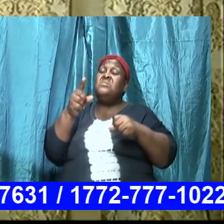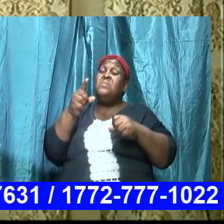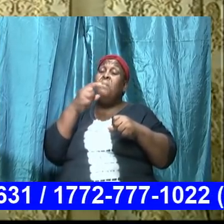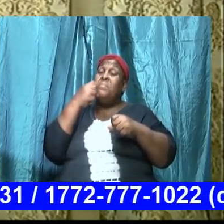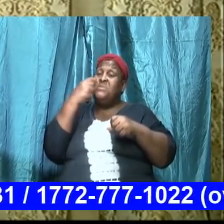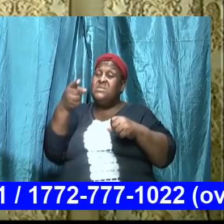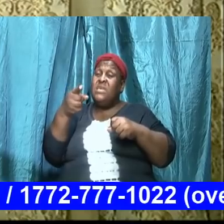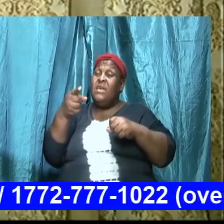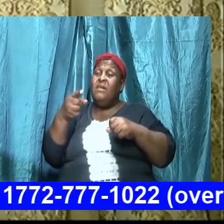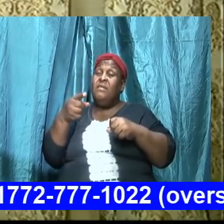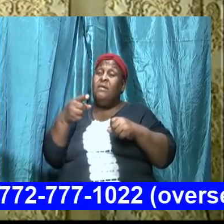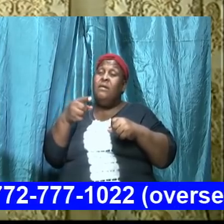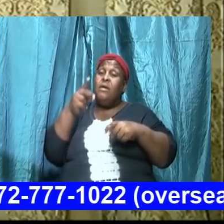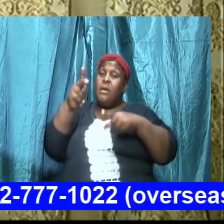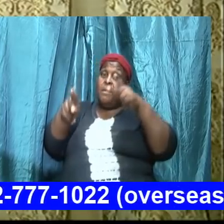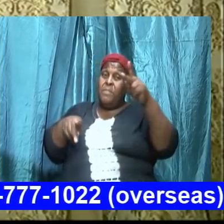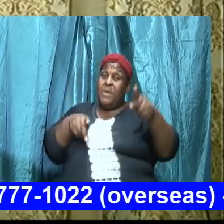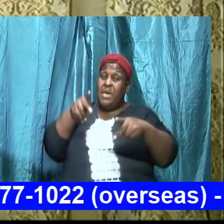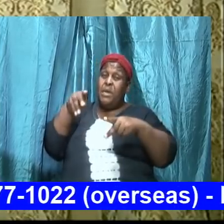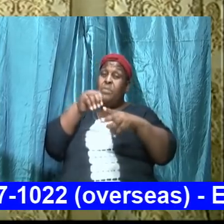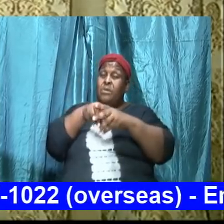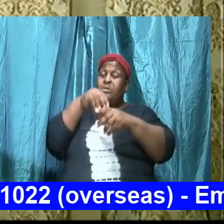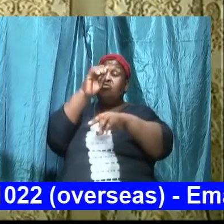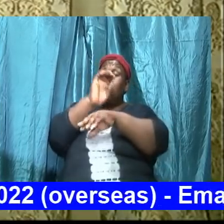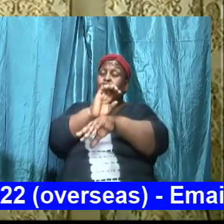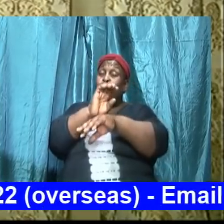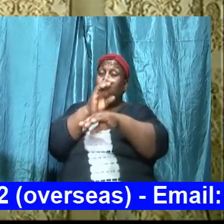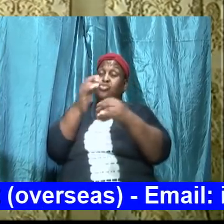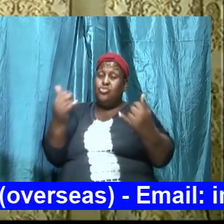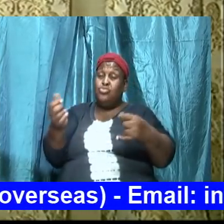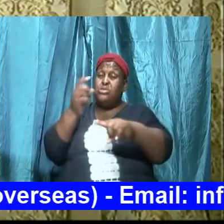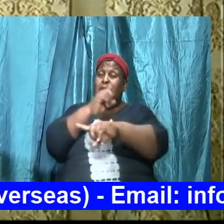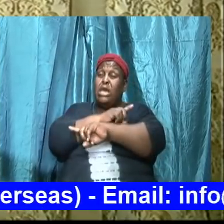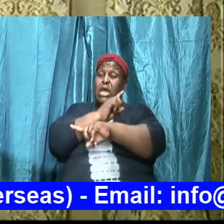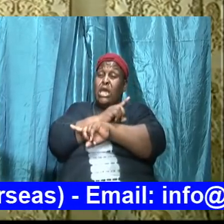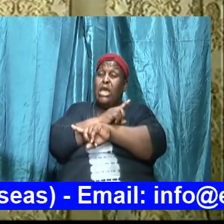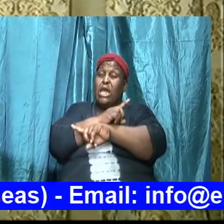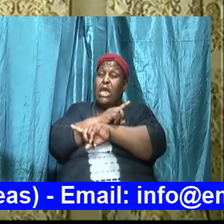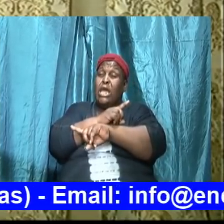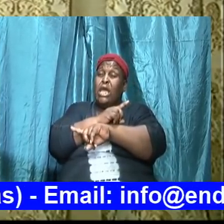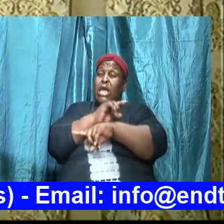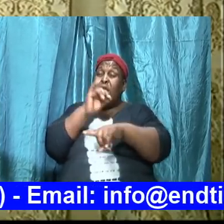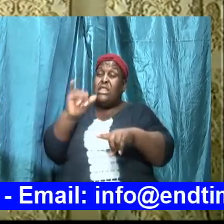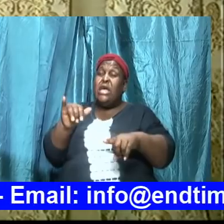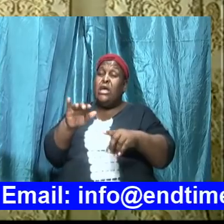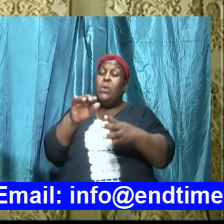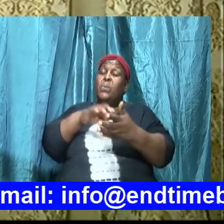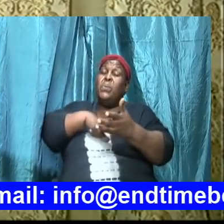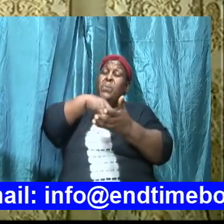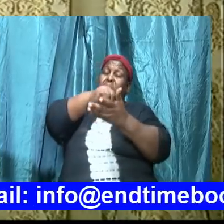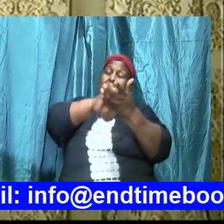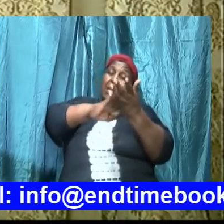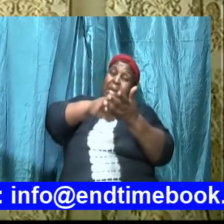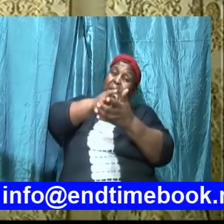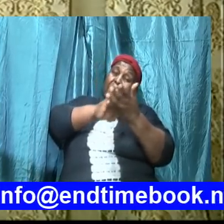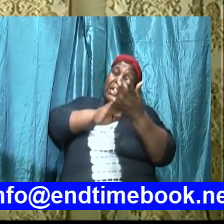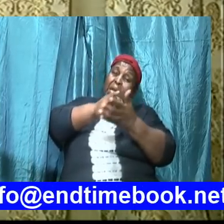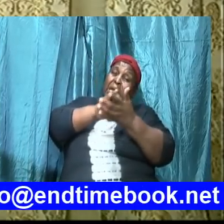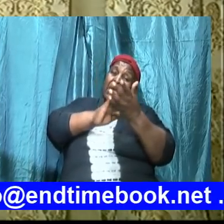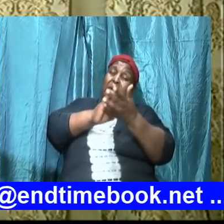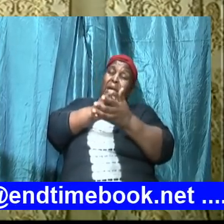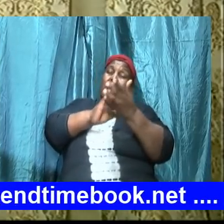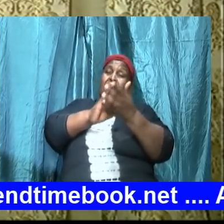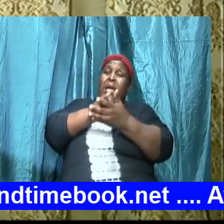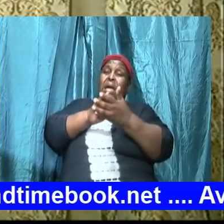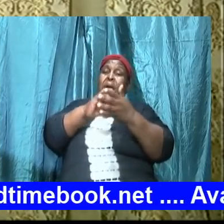folks are in the church today that are anemic that are weak that are malnourished